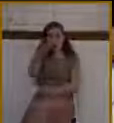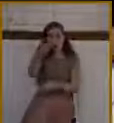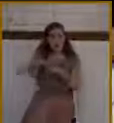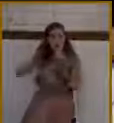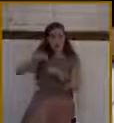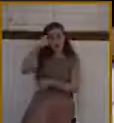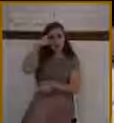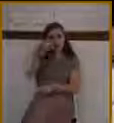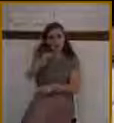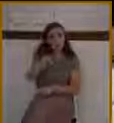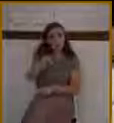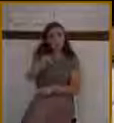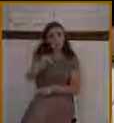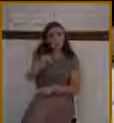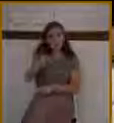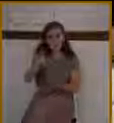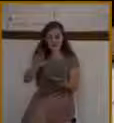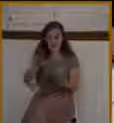triumphed over death,